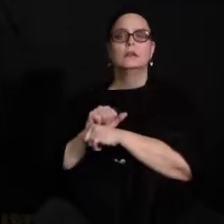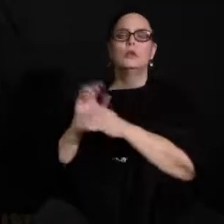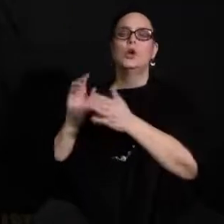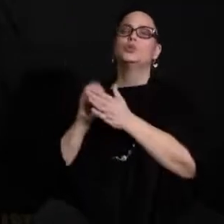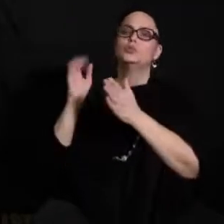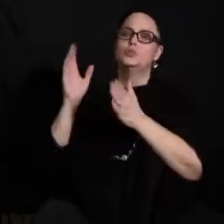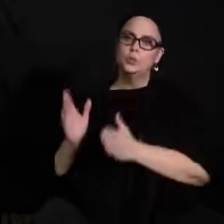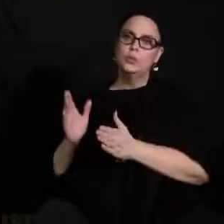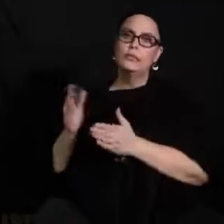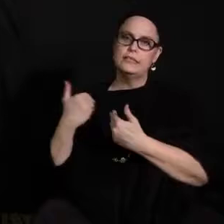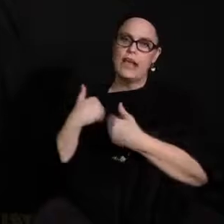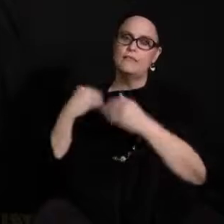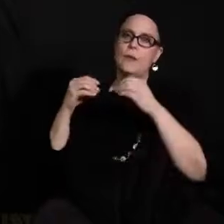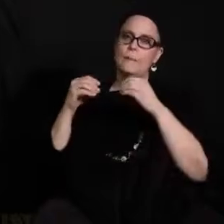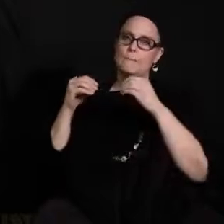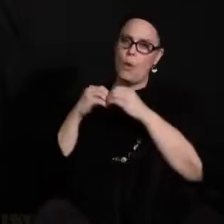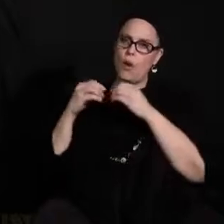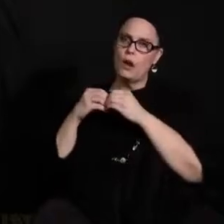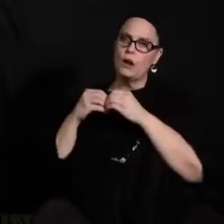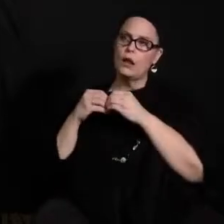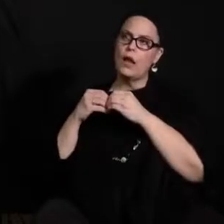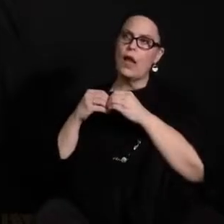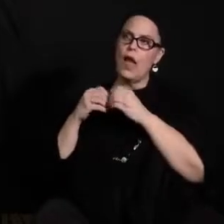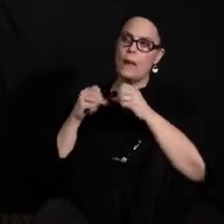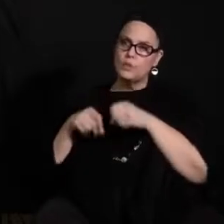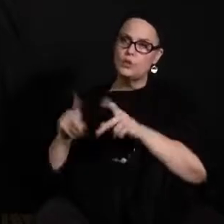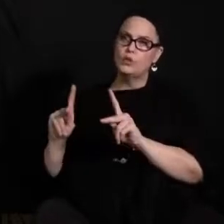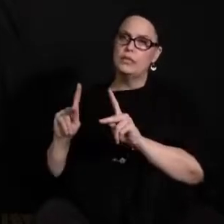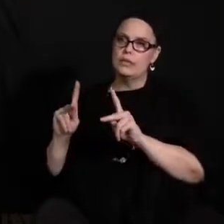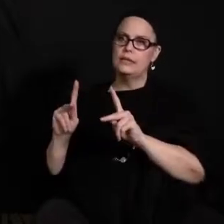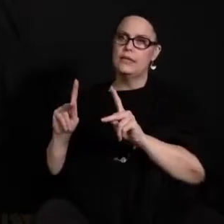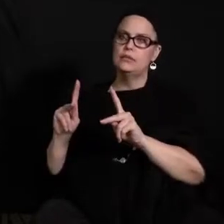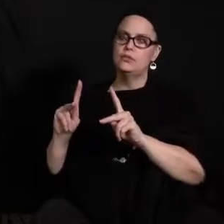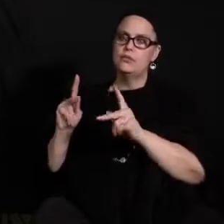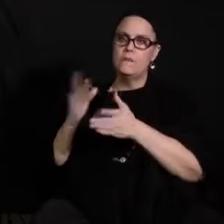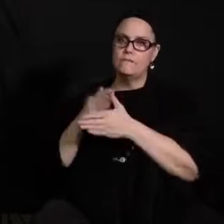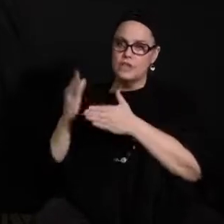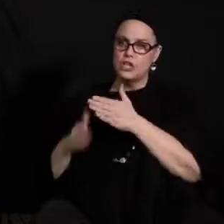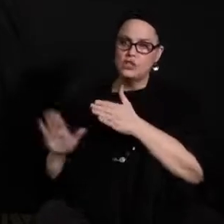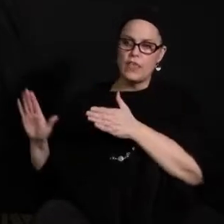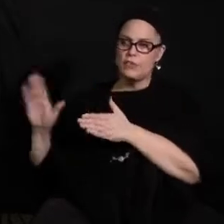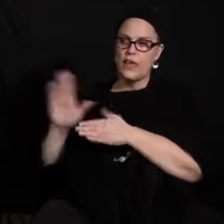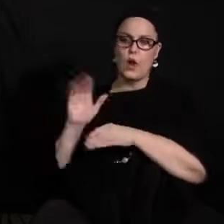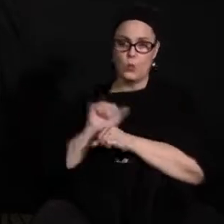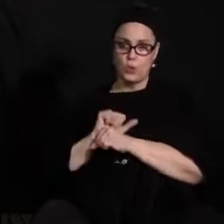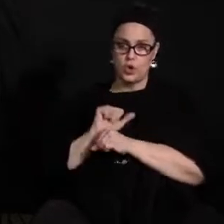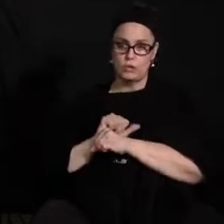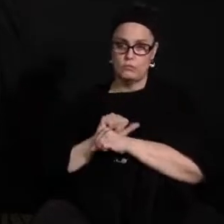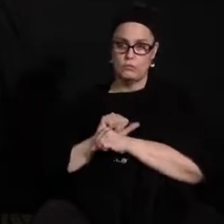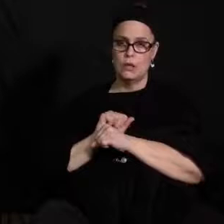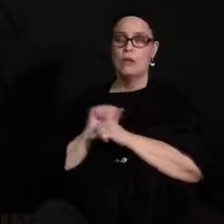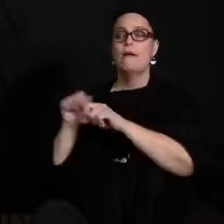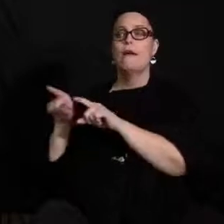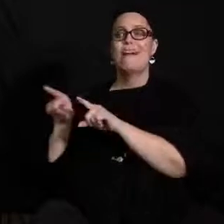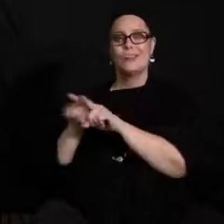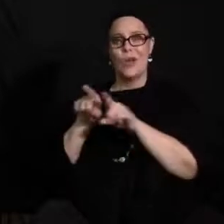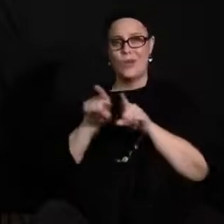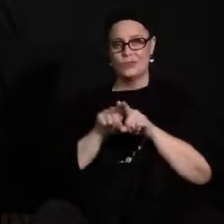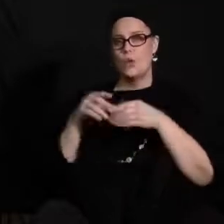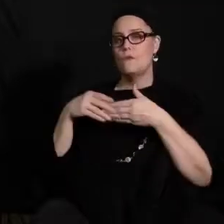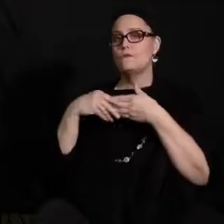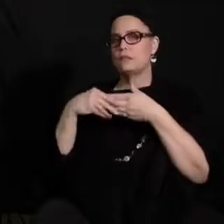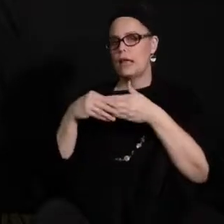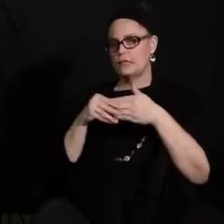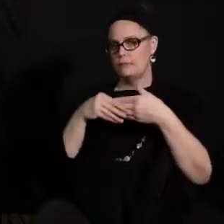more ability to get to their student work and they also get a little a little bit of